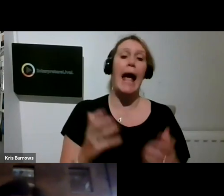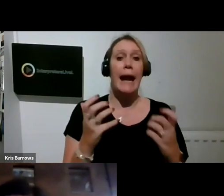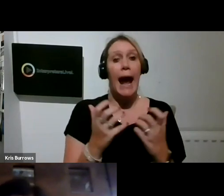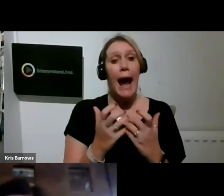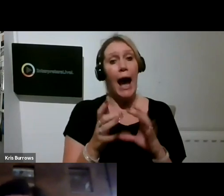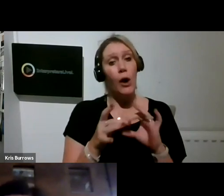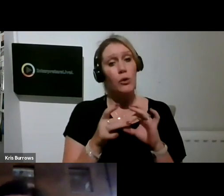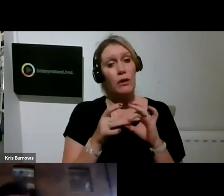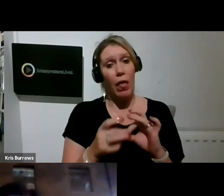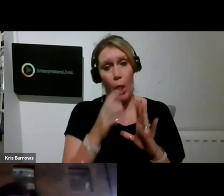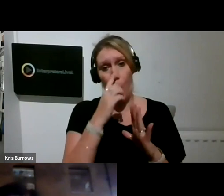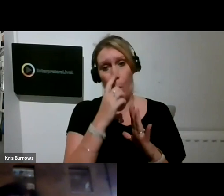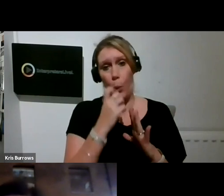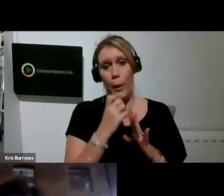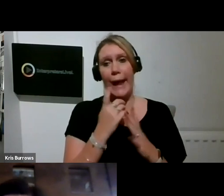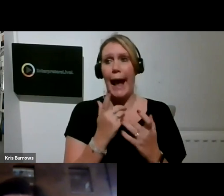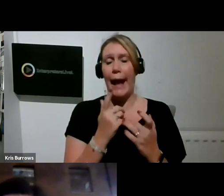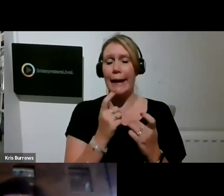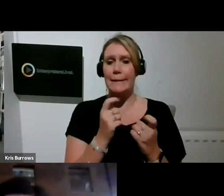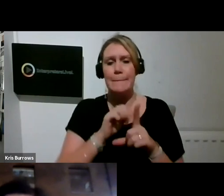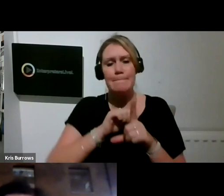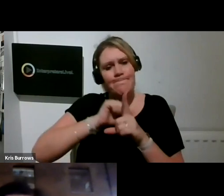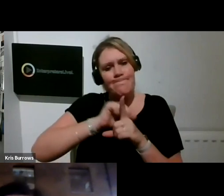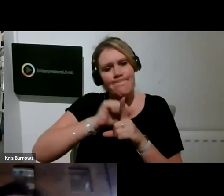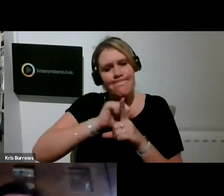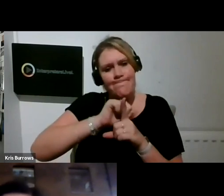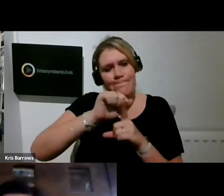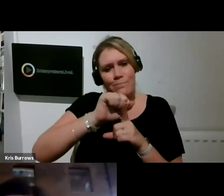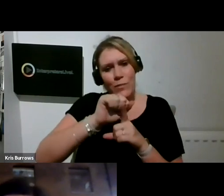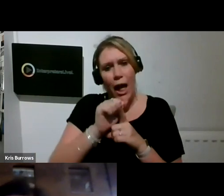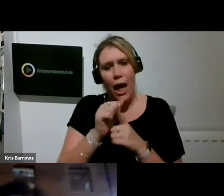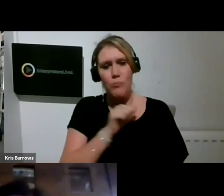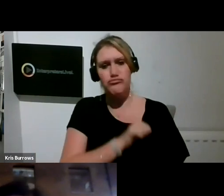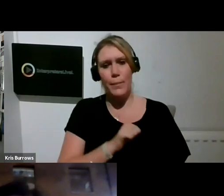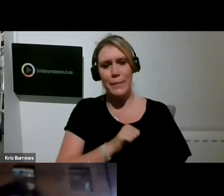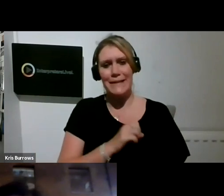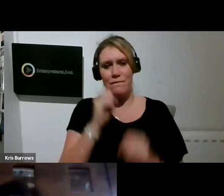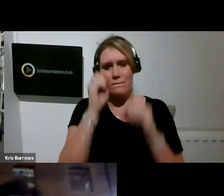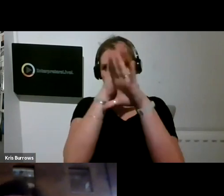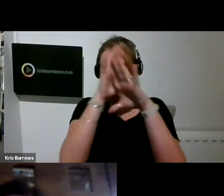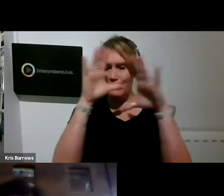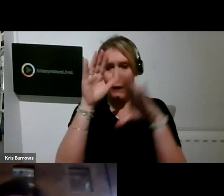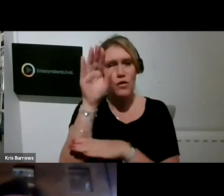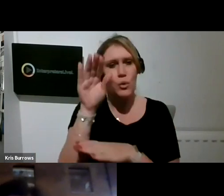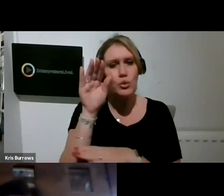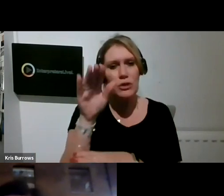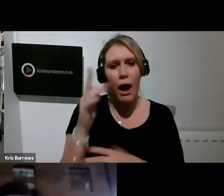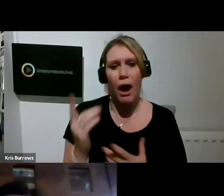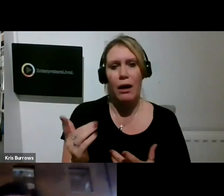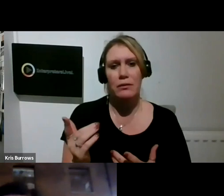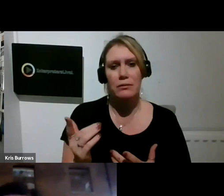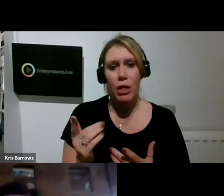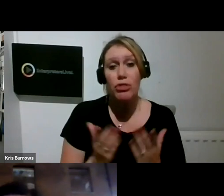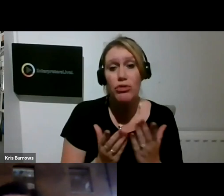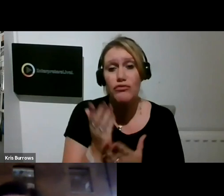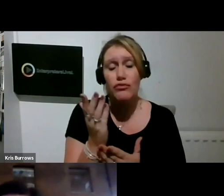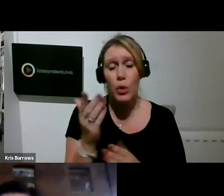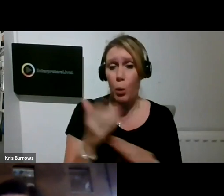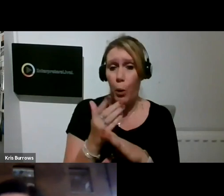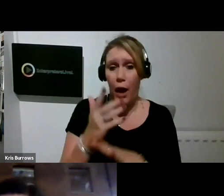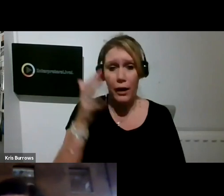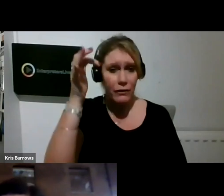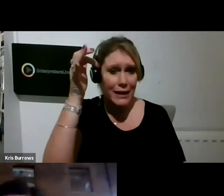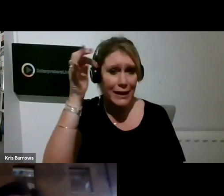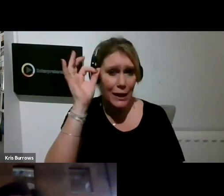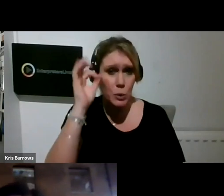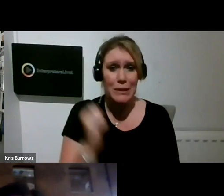craft and shape a promising future for the borough through the work of the council to ensure that we hold